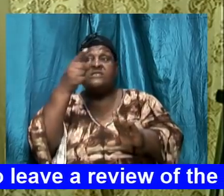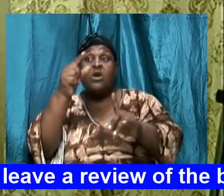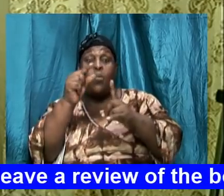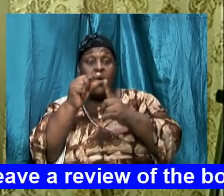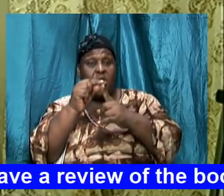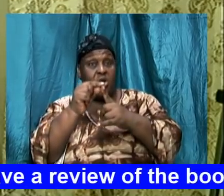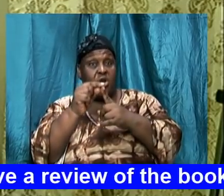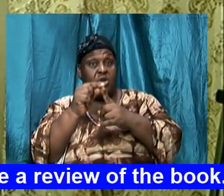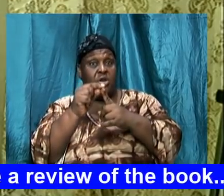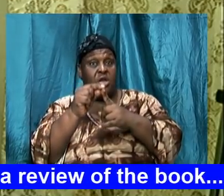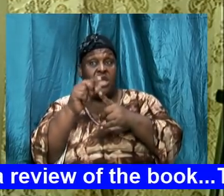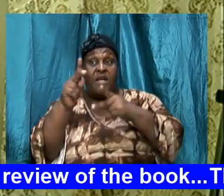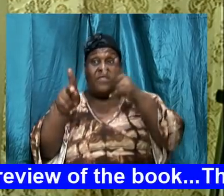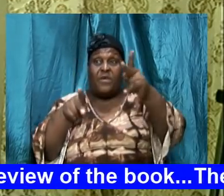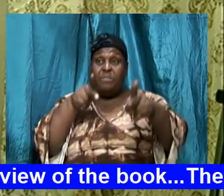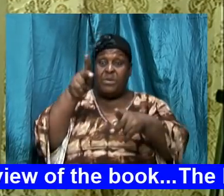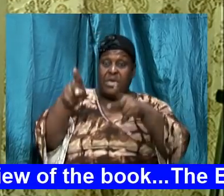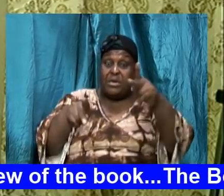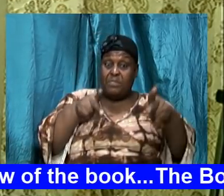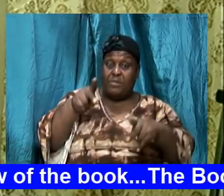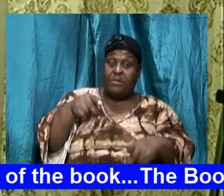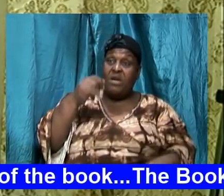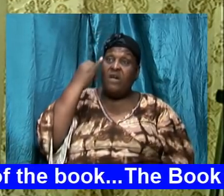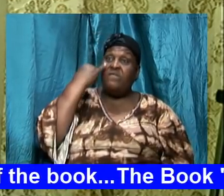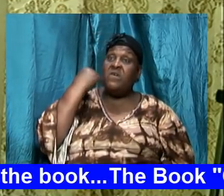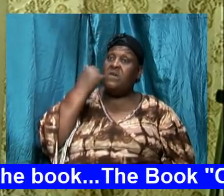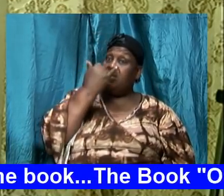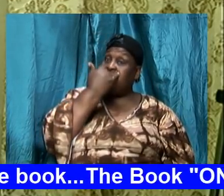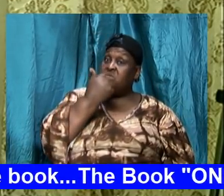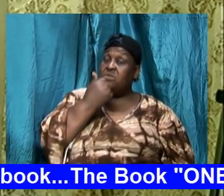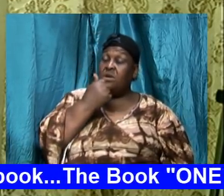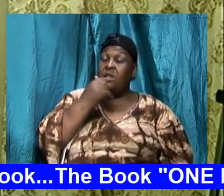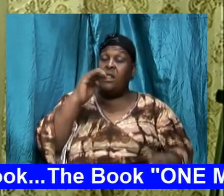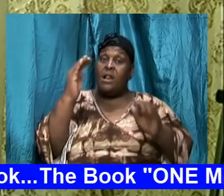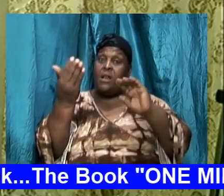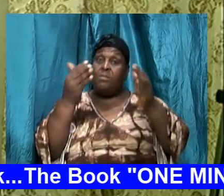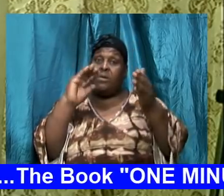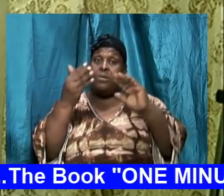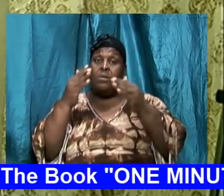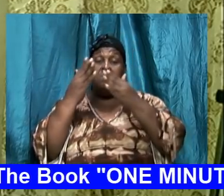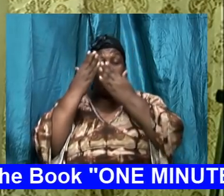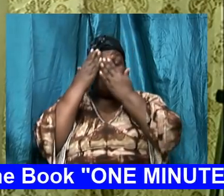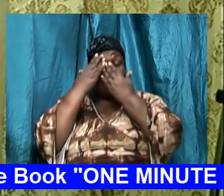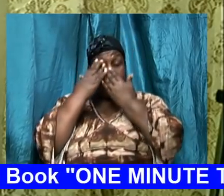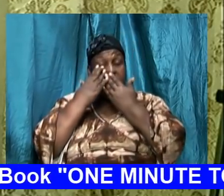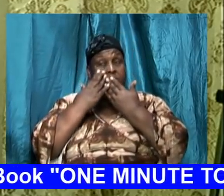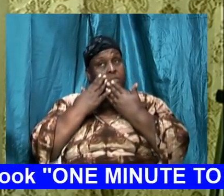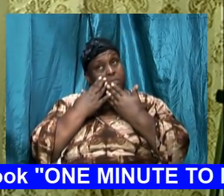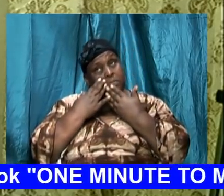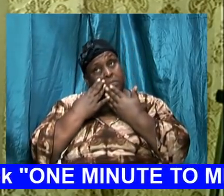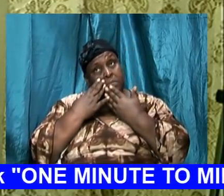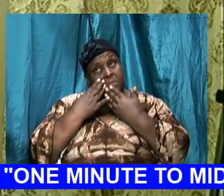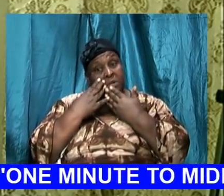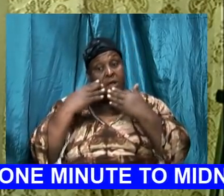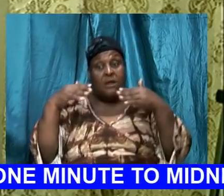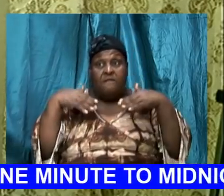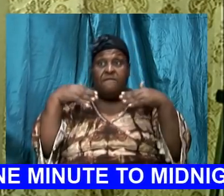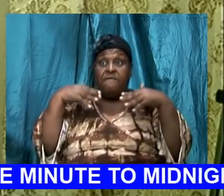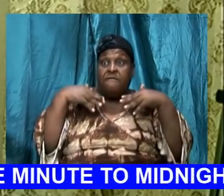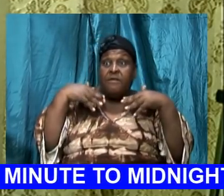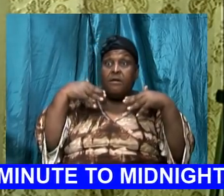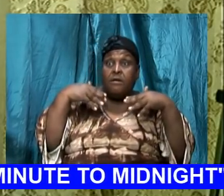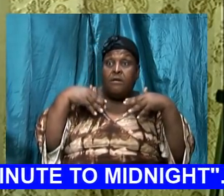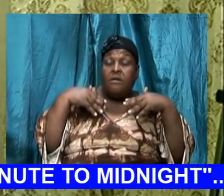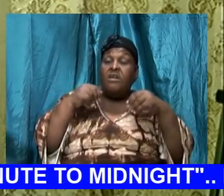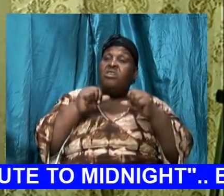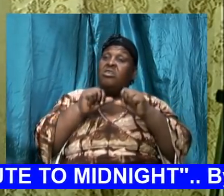of Israel became dismayed and afraid because they constantly heard it and it